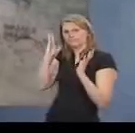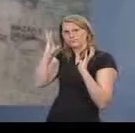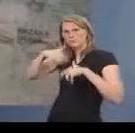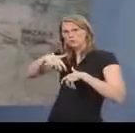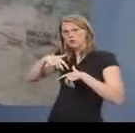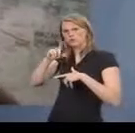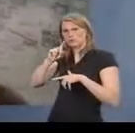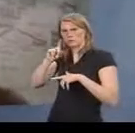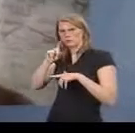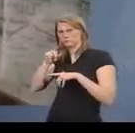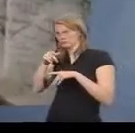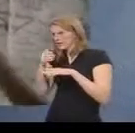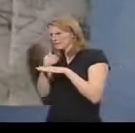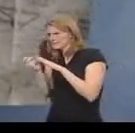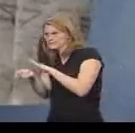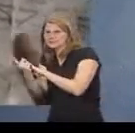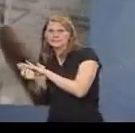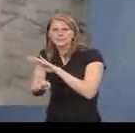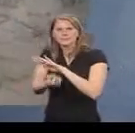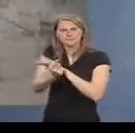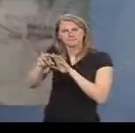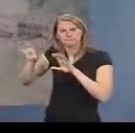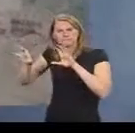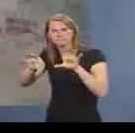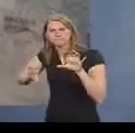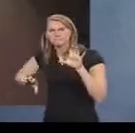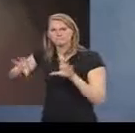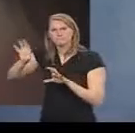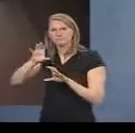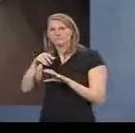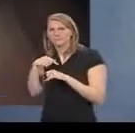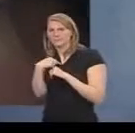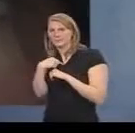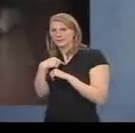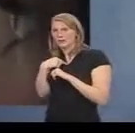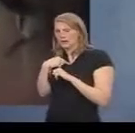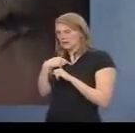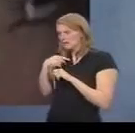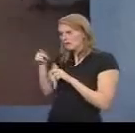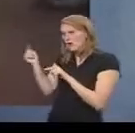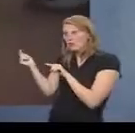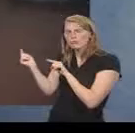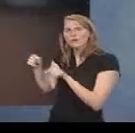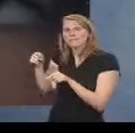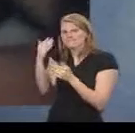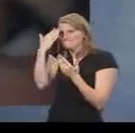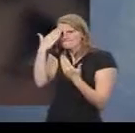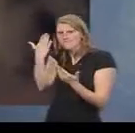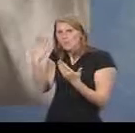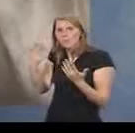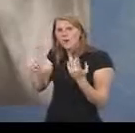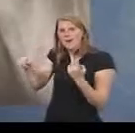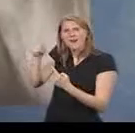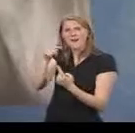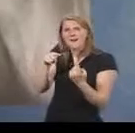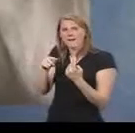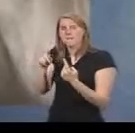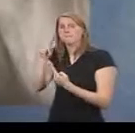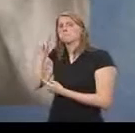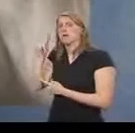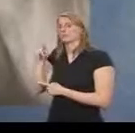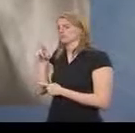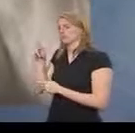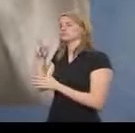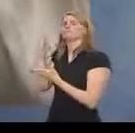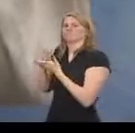breadth of his activities. We frankly didn't know what kind of a threat he was, but he hated us. He had, of course, his own sources